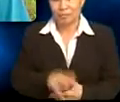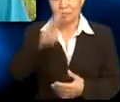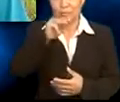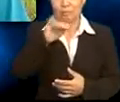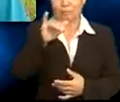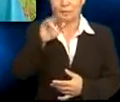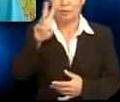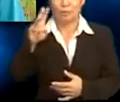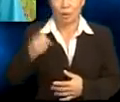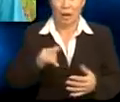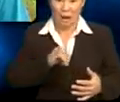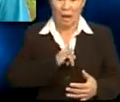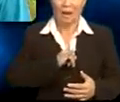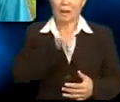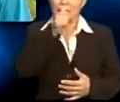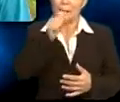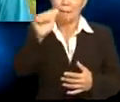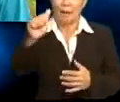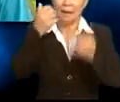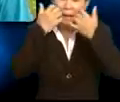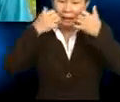Ming Wei, I'm an expert on birds.